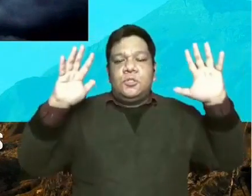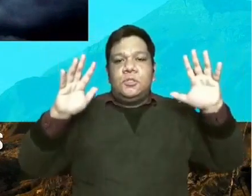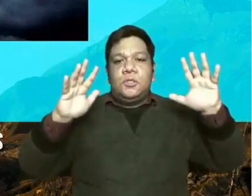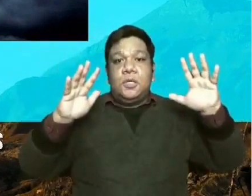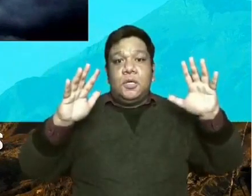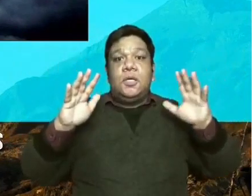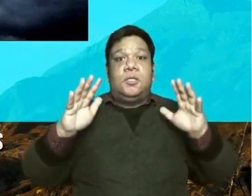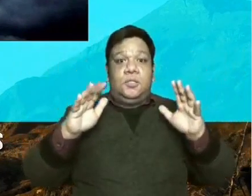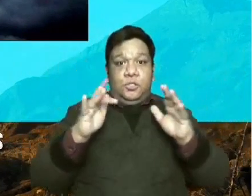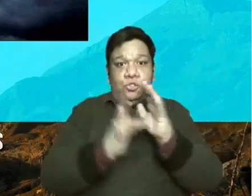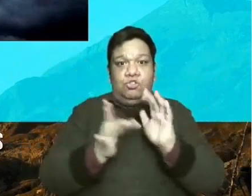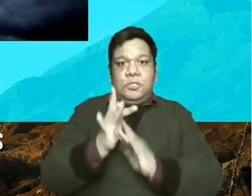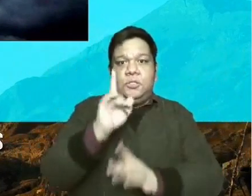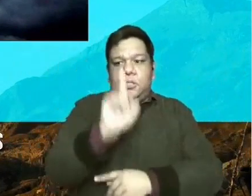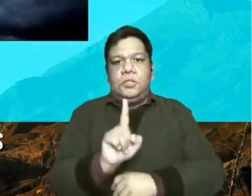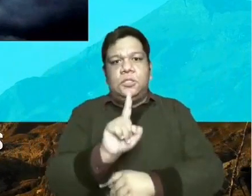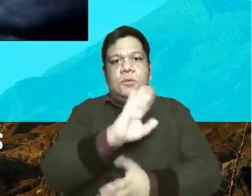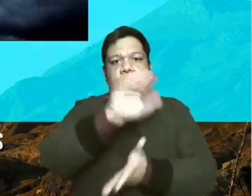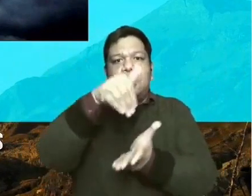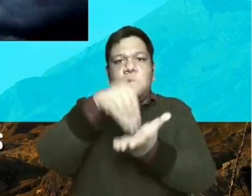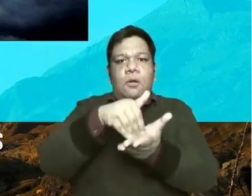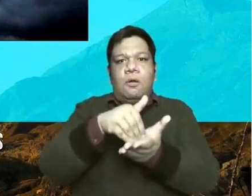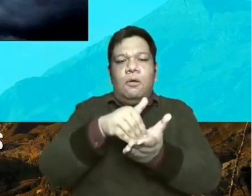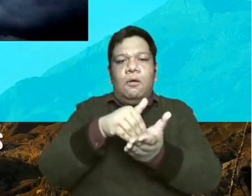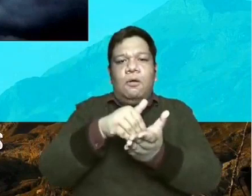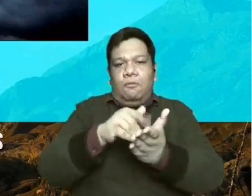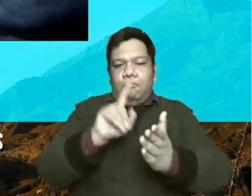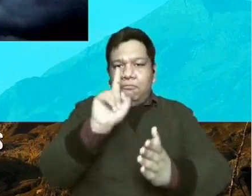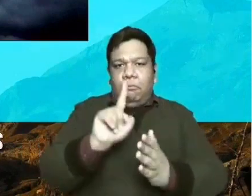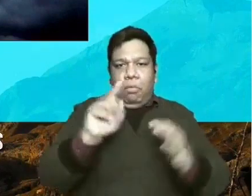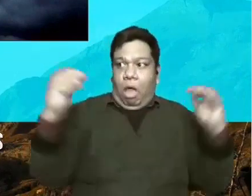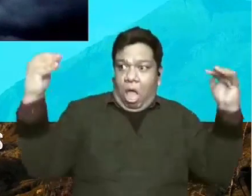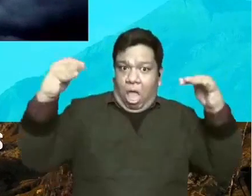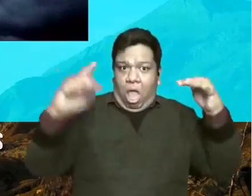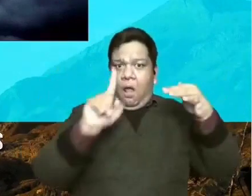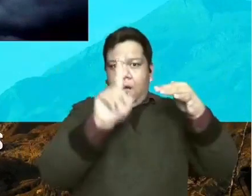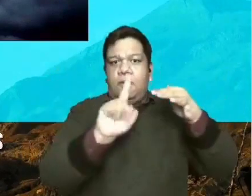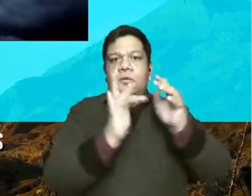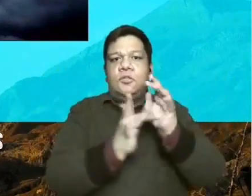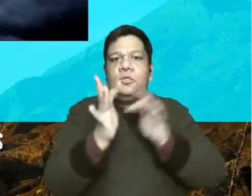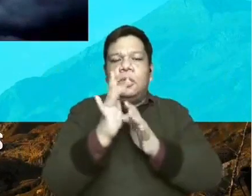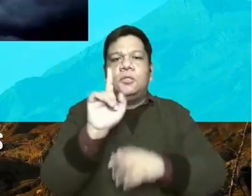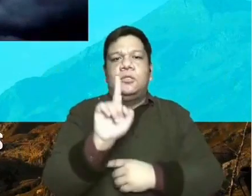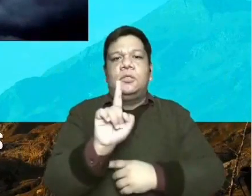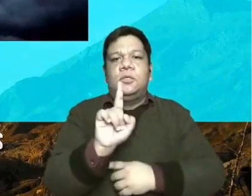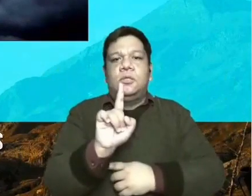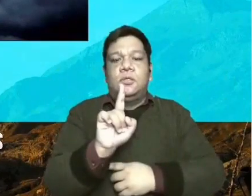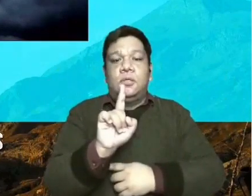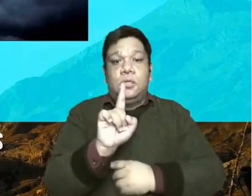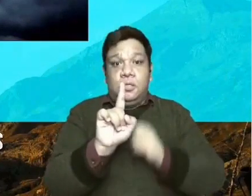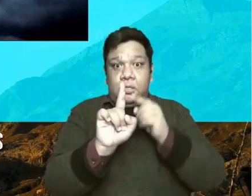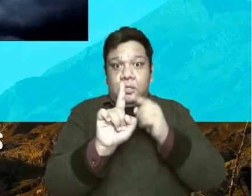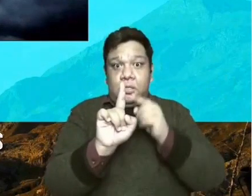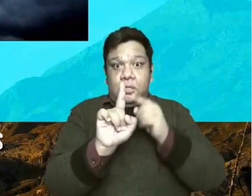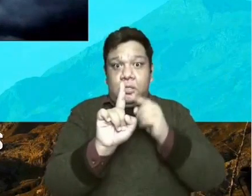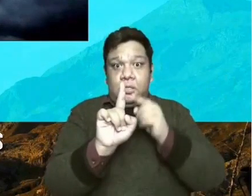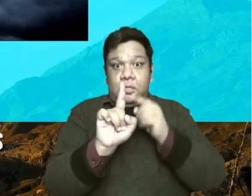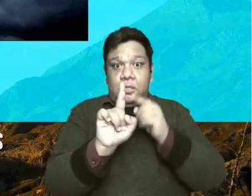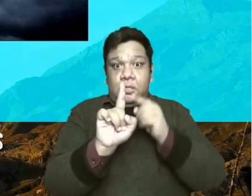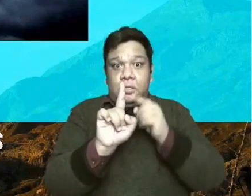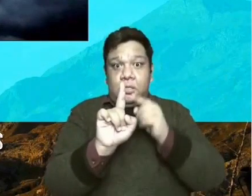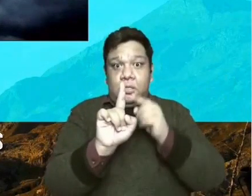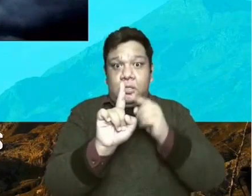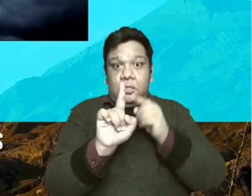siya ay naipit sa gitna. Siya ay nasakripisyo sa gyarang ito. Ang kanyang kamatayan